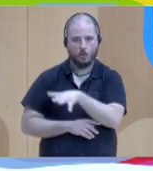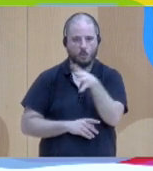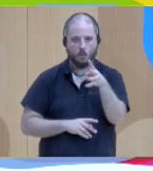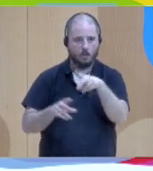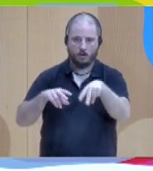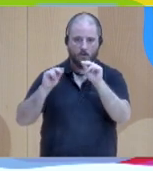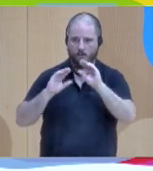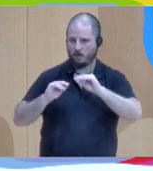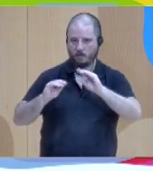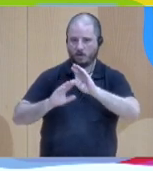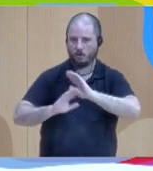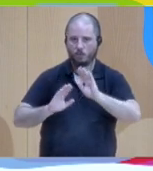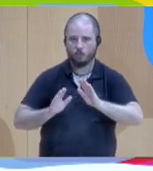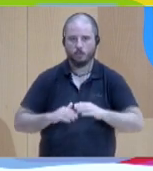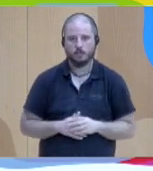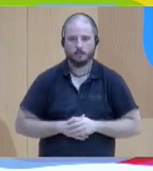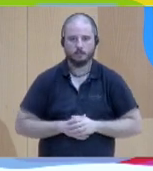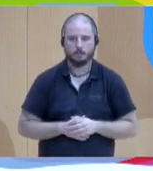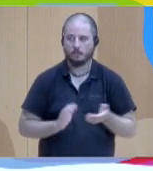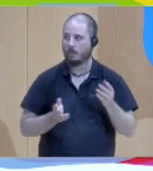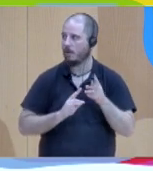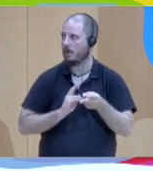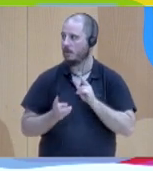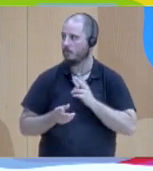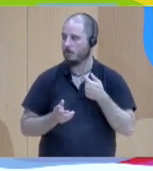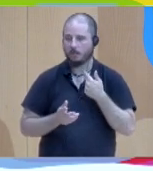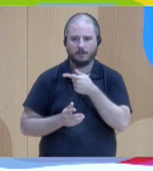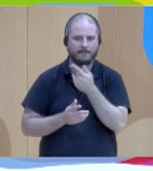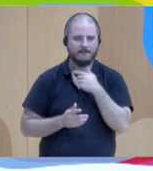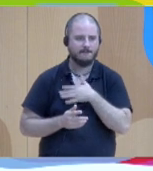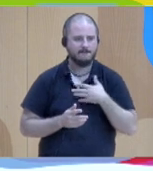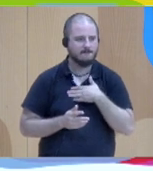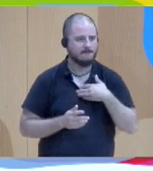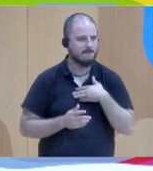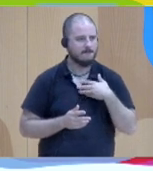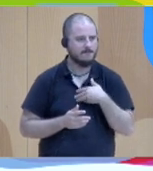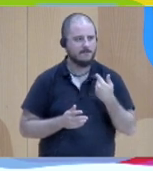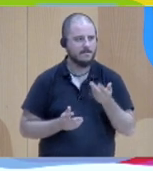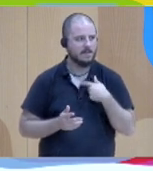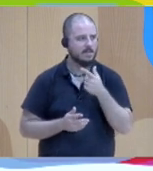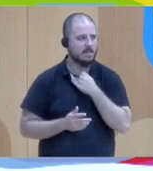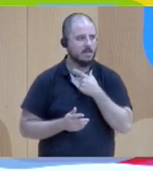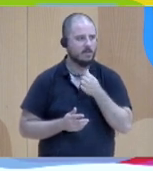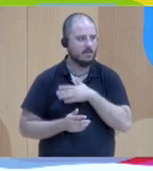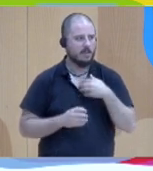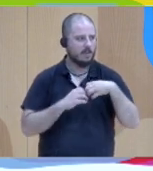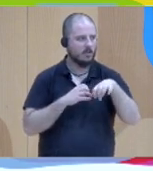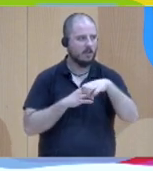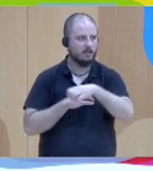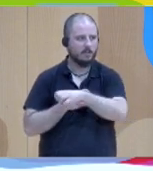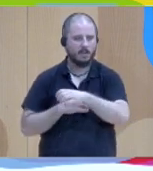this the taste has been so good we want to classify children so what I'm trying to